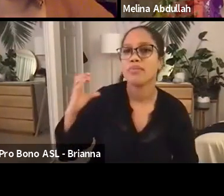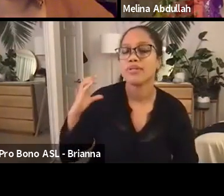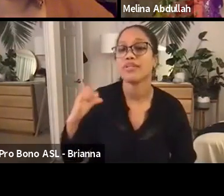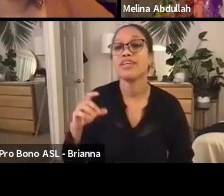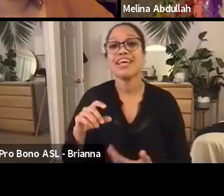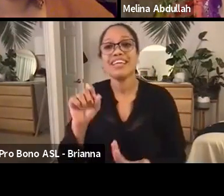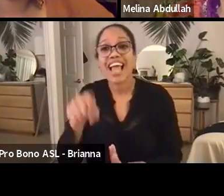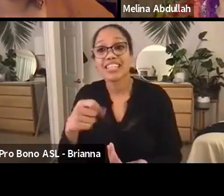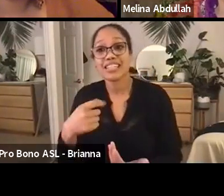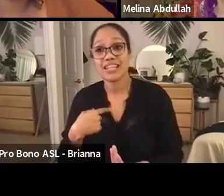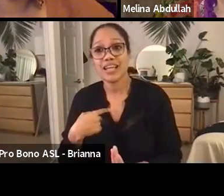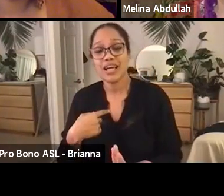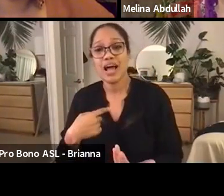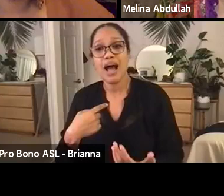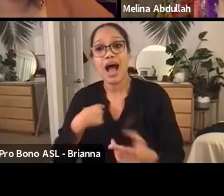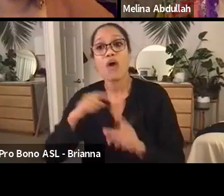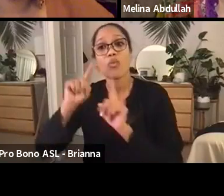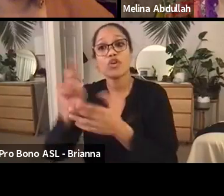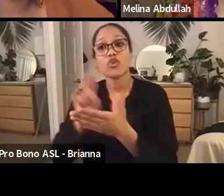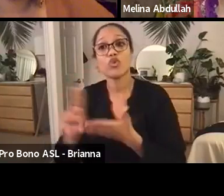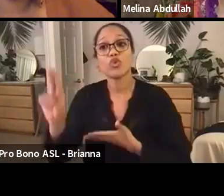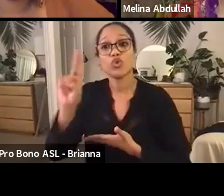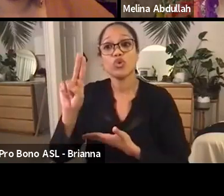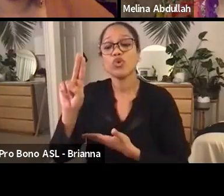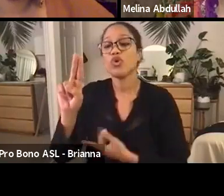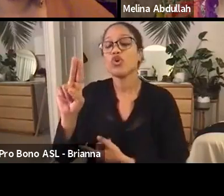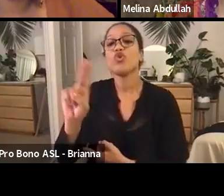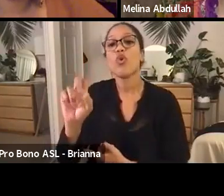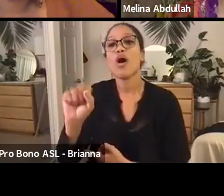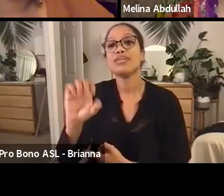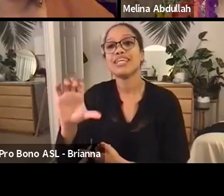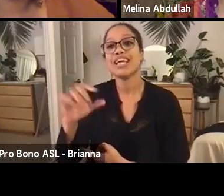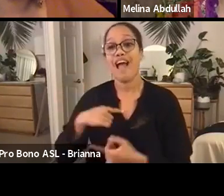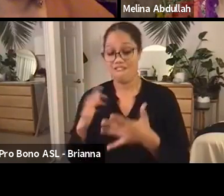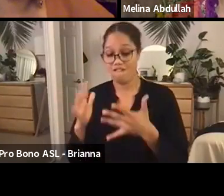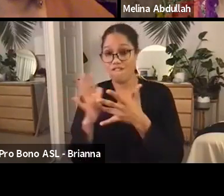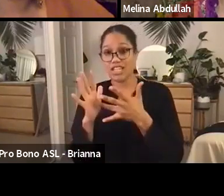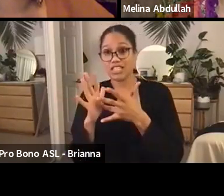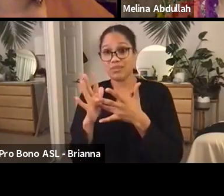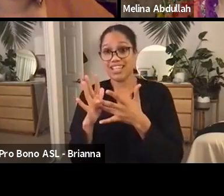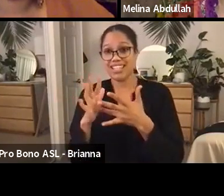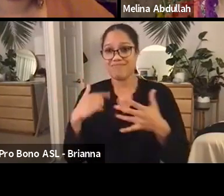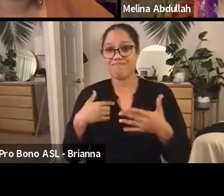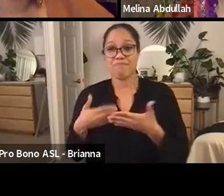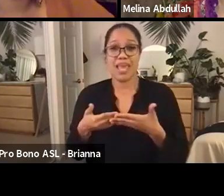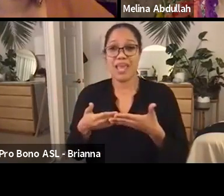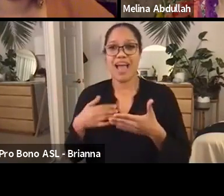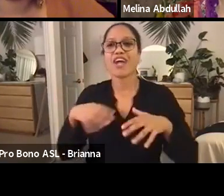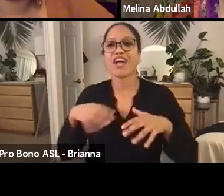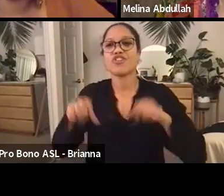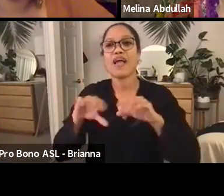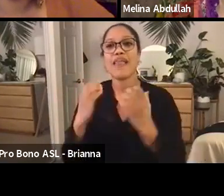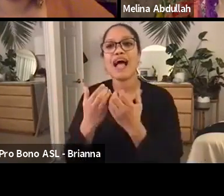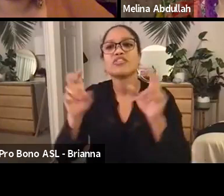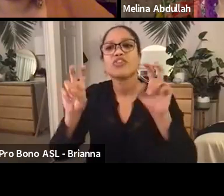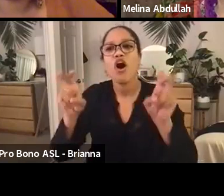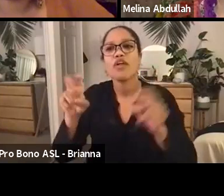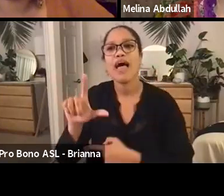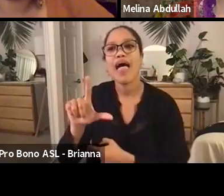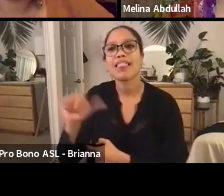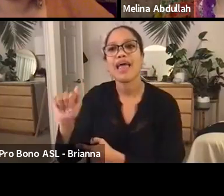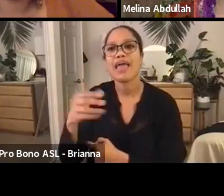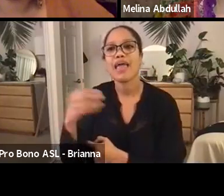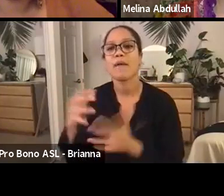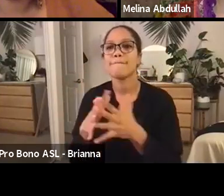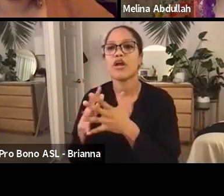but, um, as I was a baby freshman, I took a class called LA and the American dream, and it was, uh, a